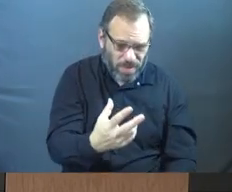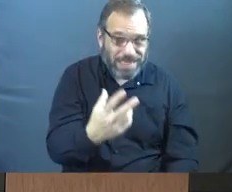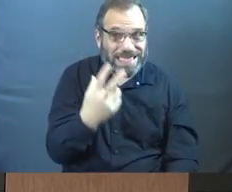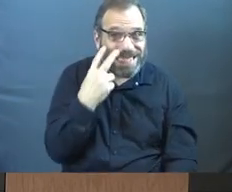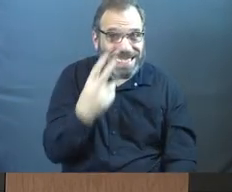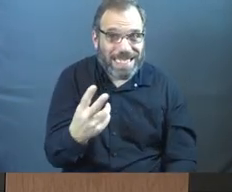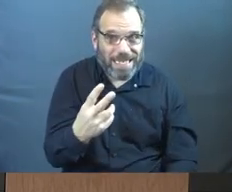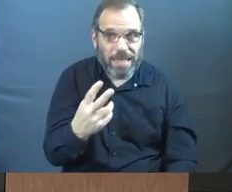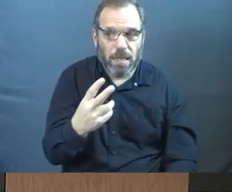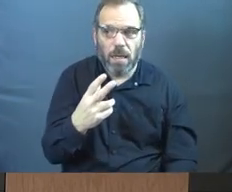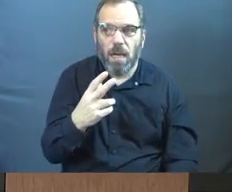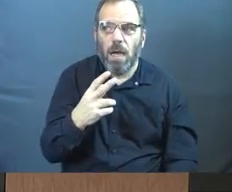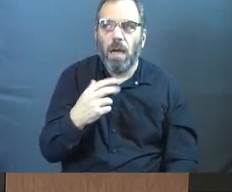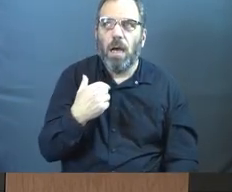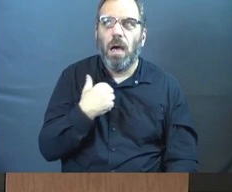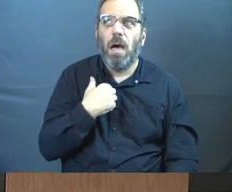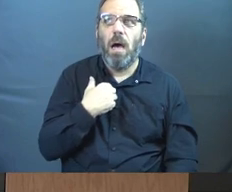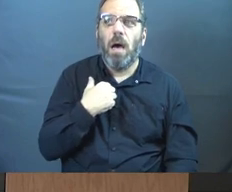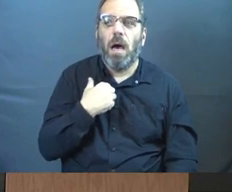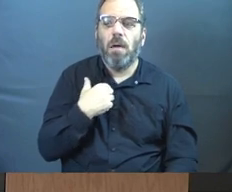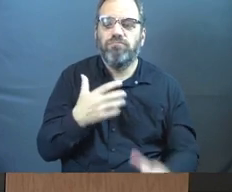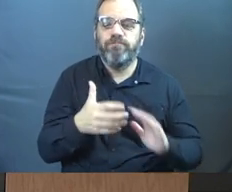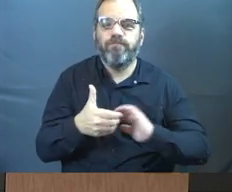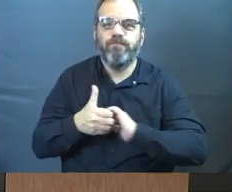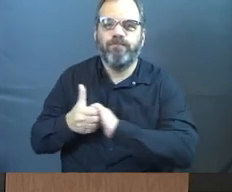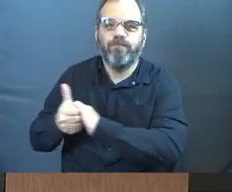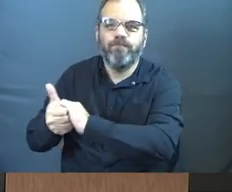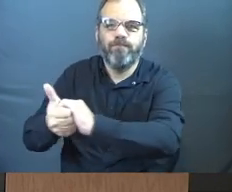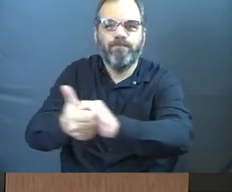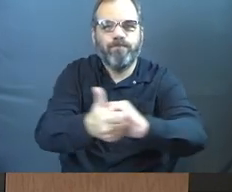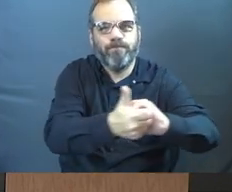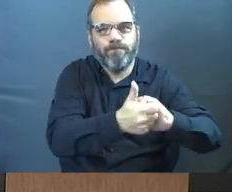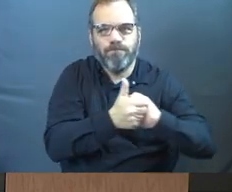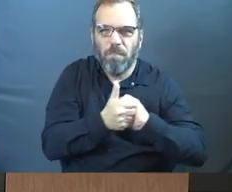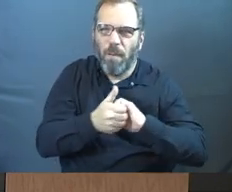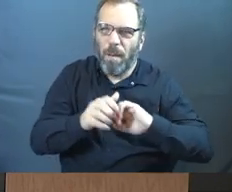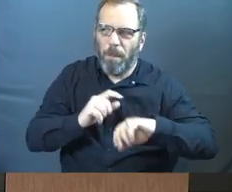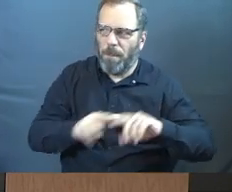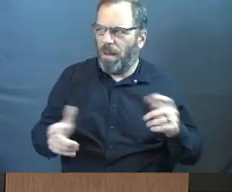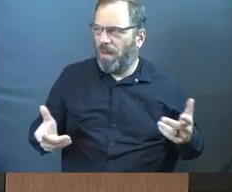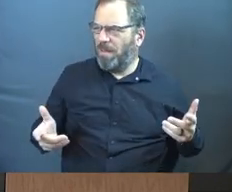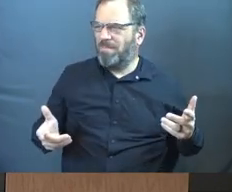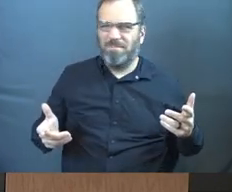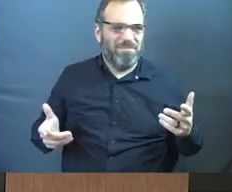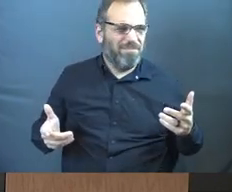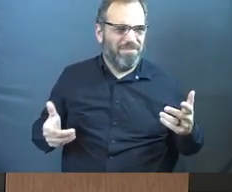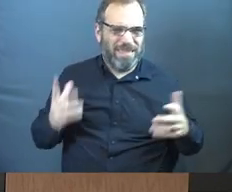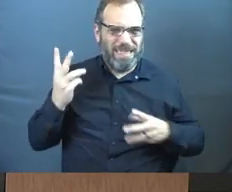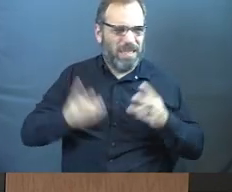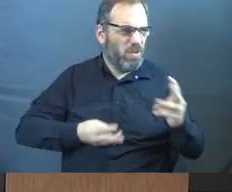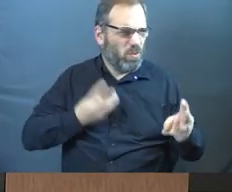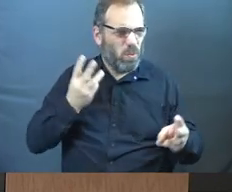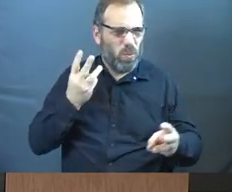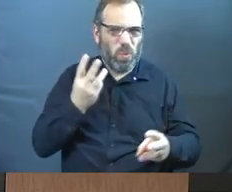through should bring us together. And yet there's so much in this world that drives us